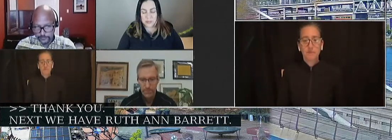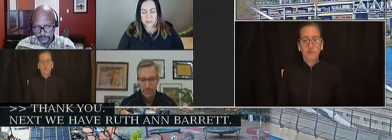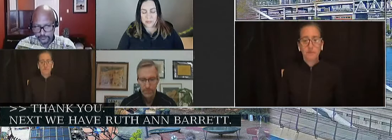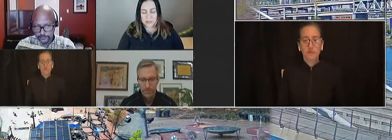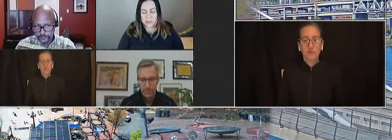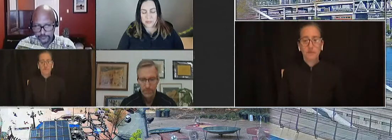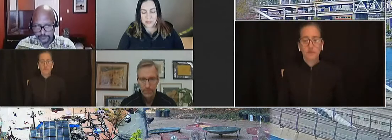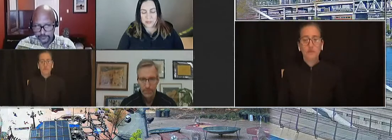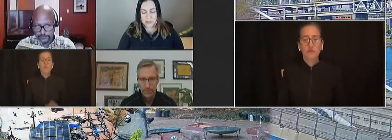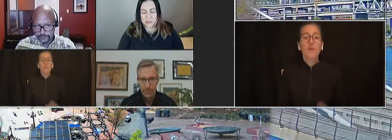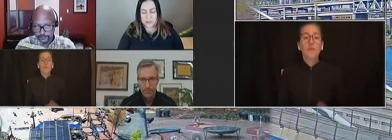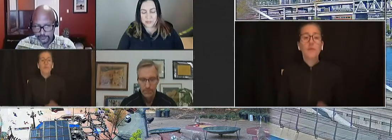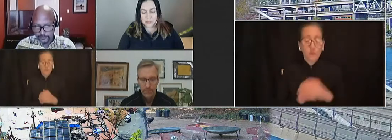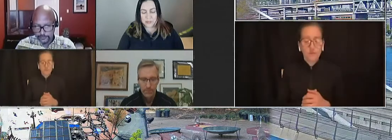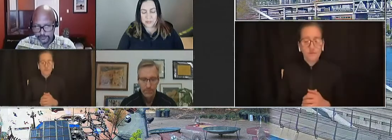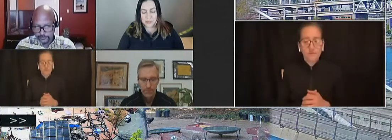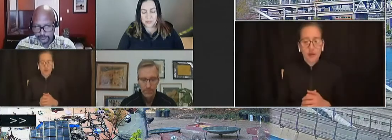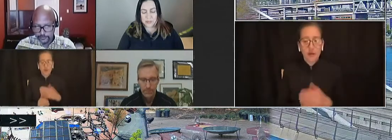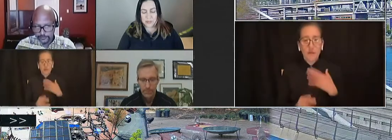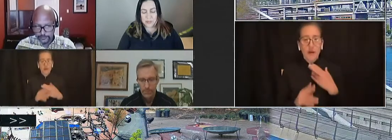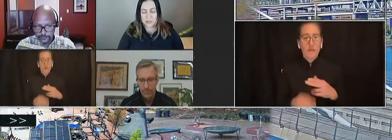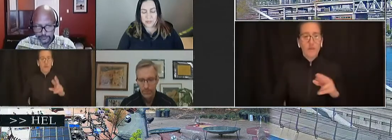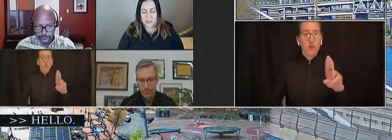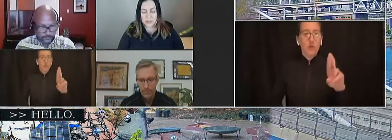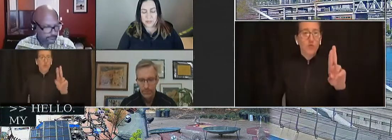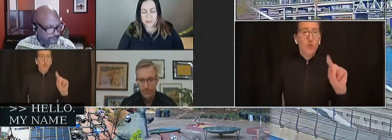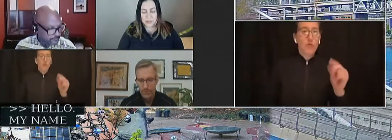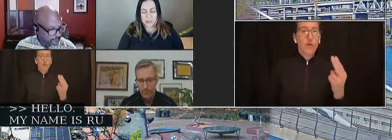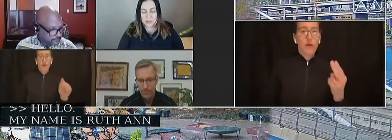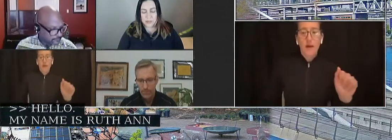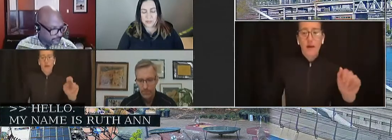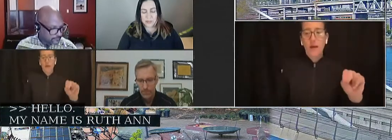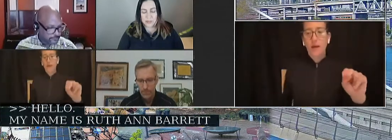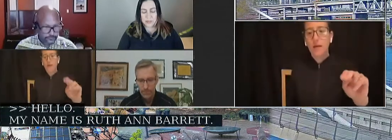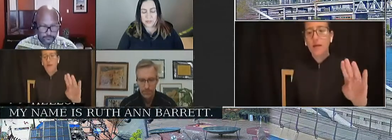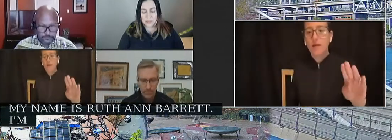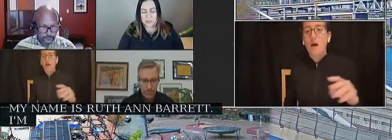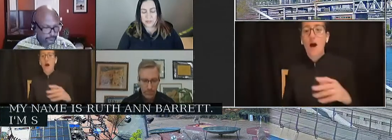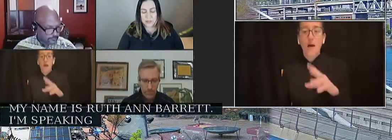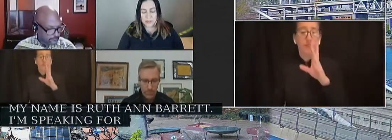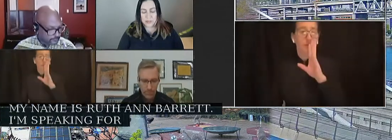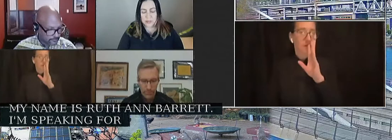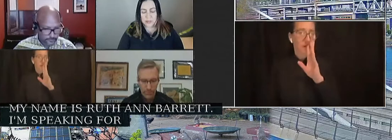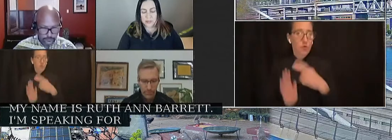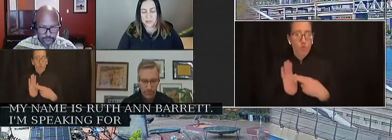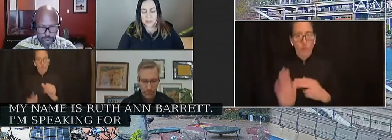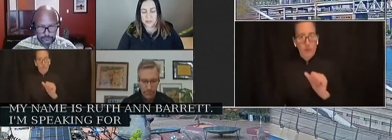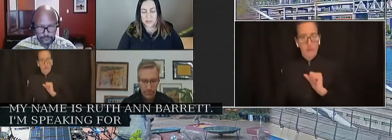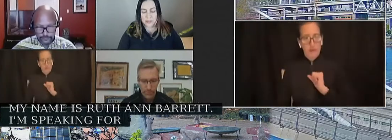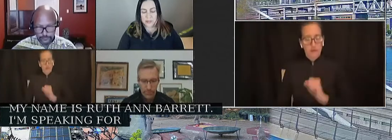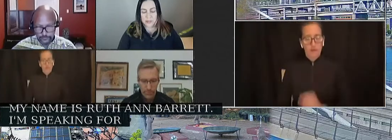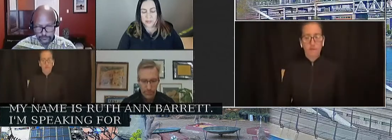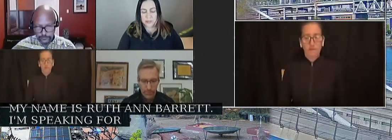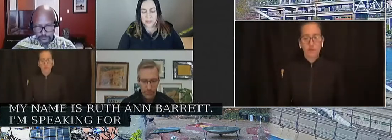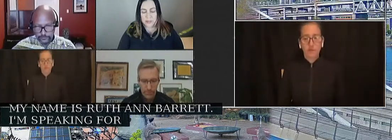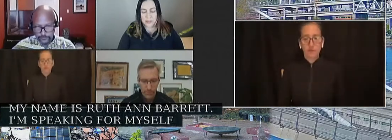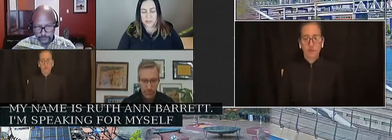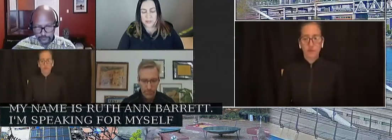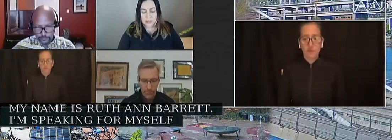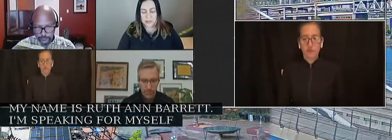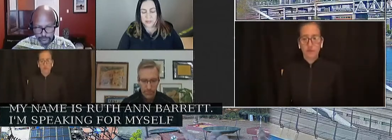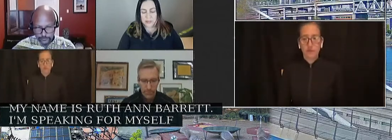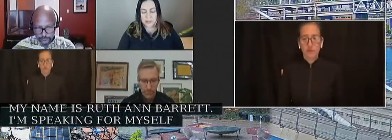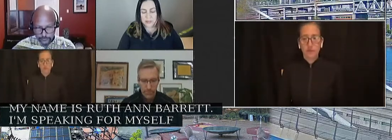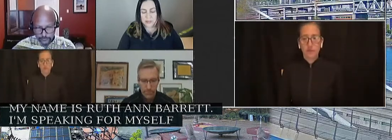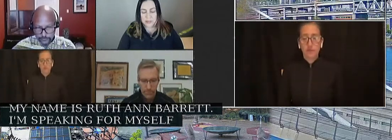Hello. My name is Ruth Ann Barrett. I'm speaking for myself. And if you